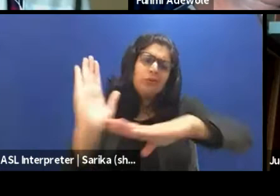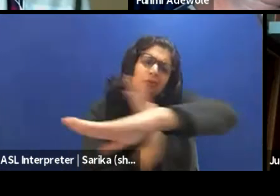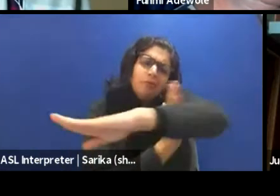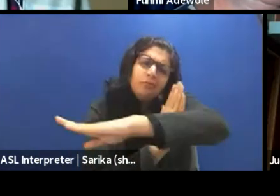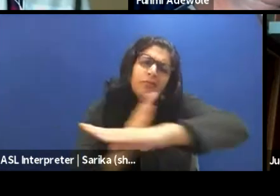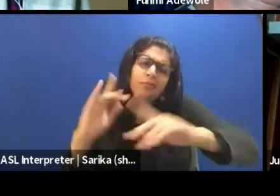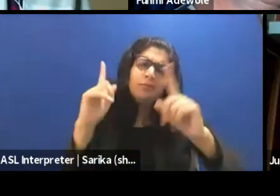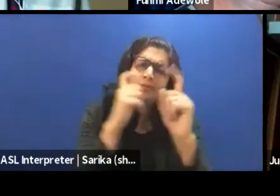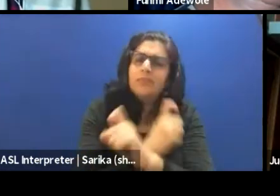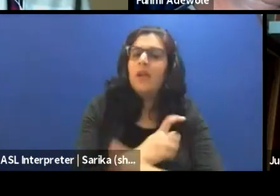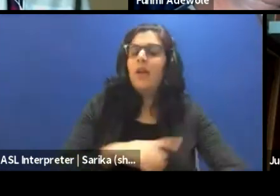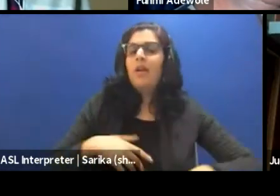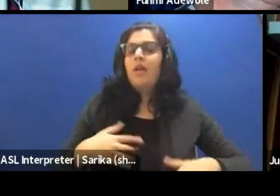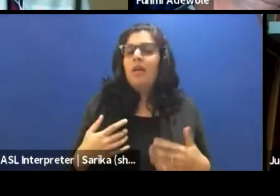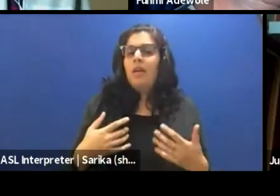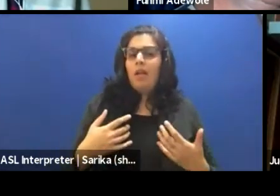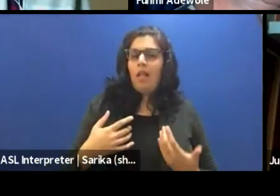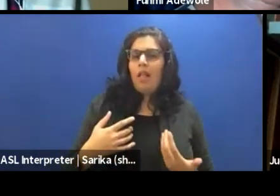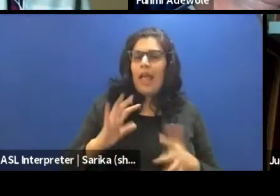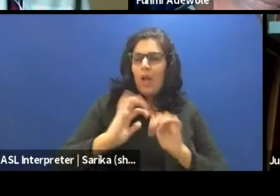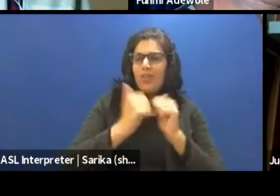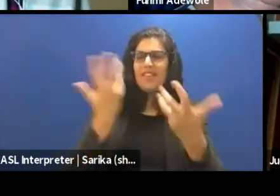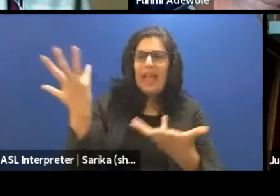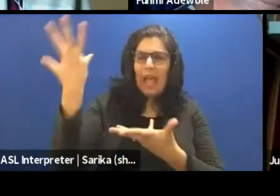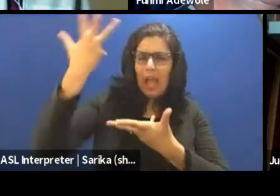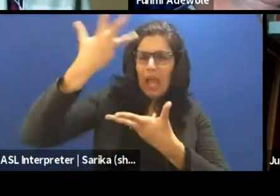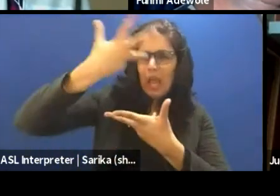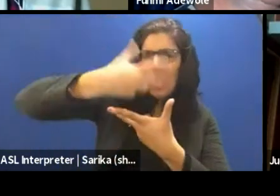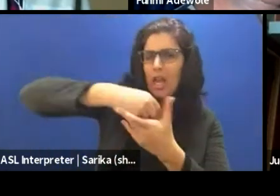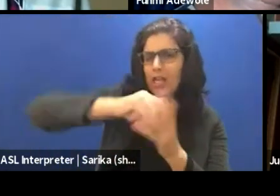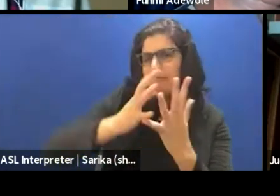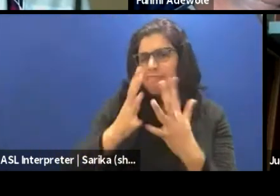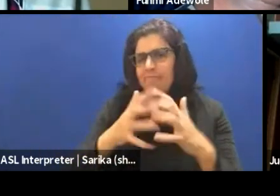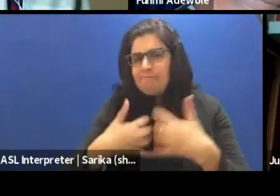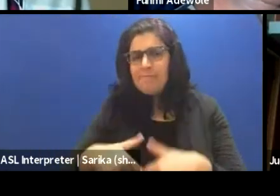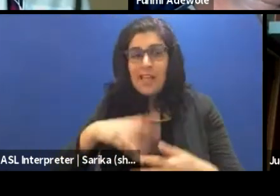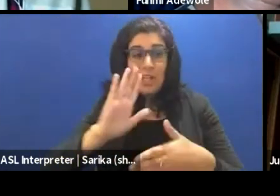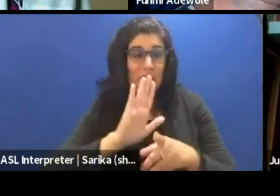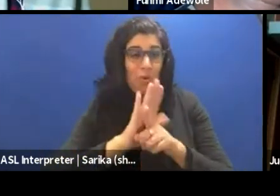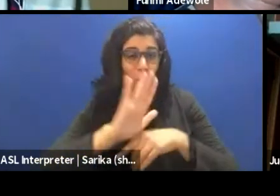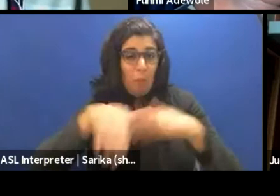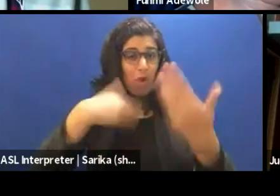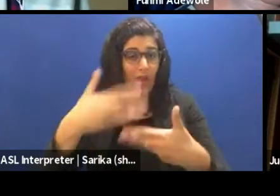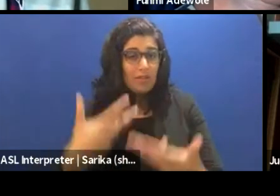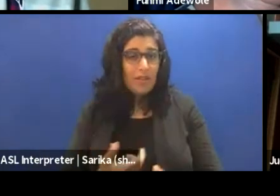geography. What does it play in all of these things in all your process that you're talking about?